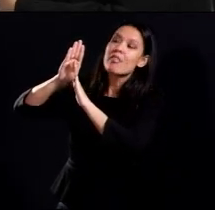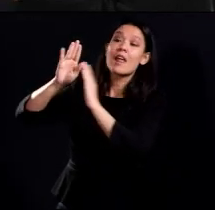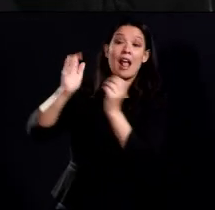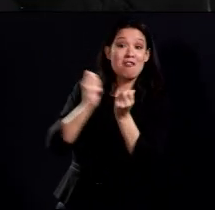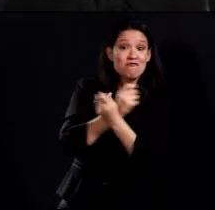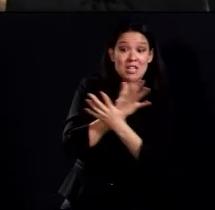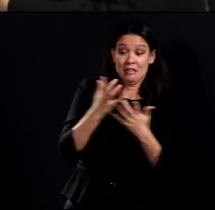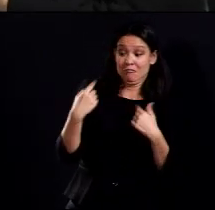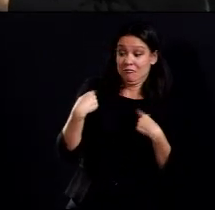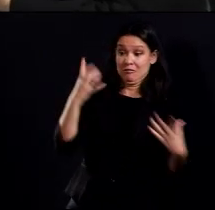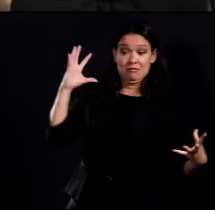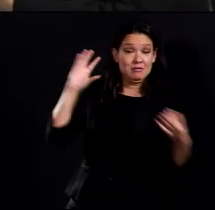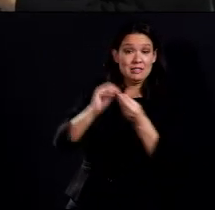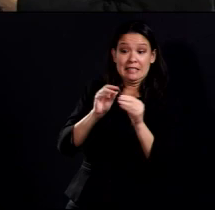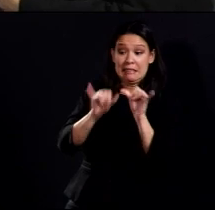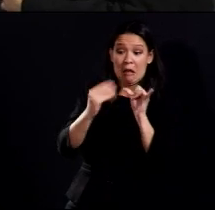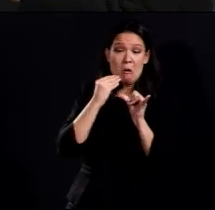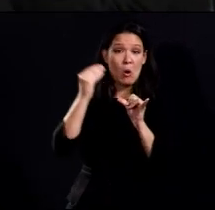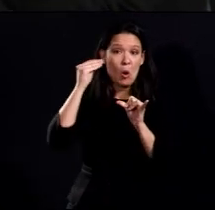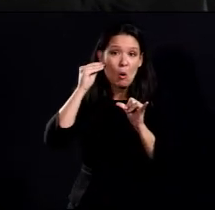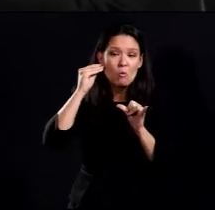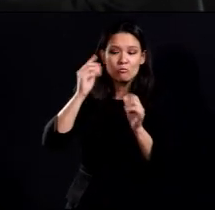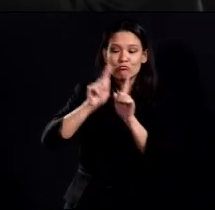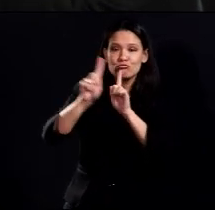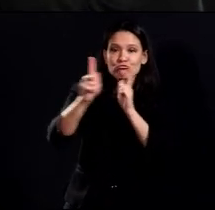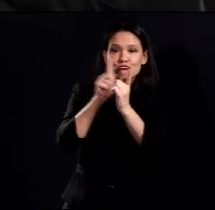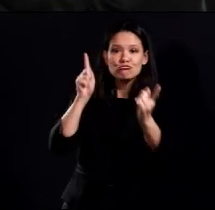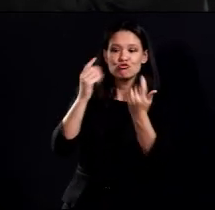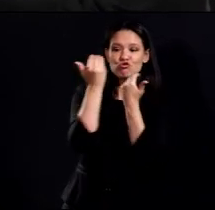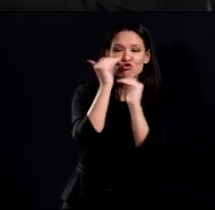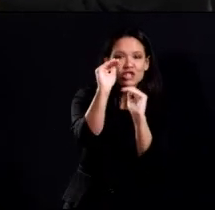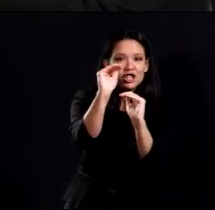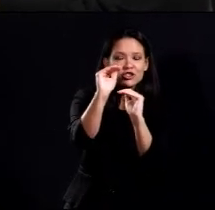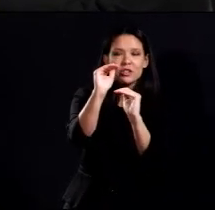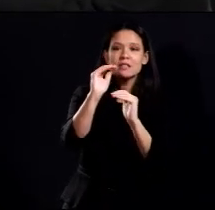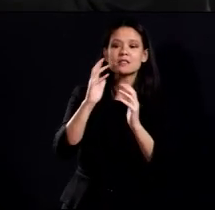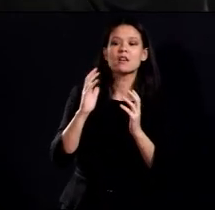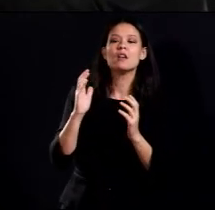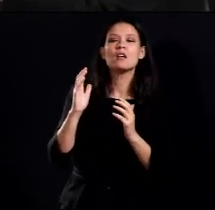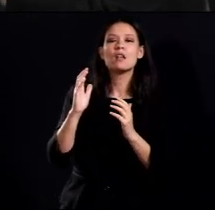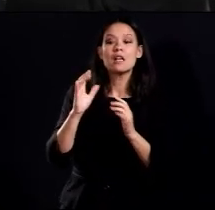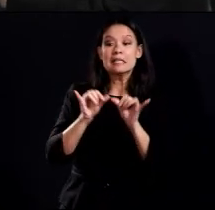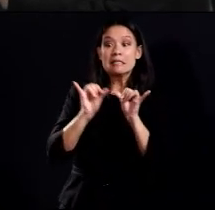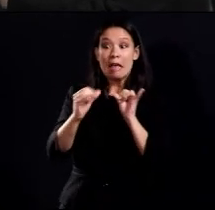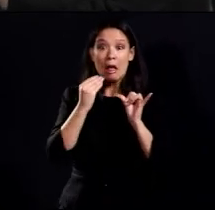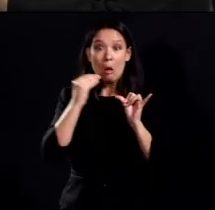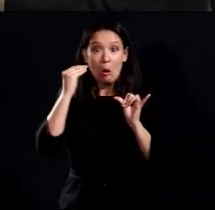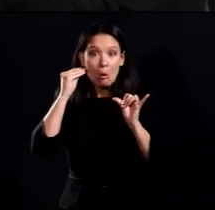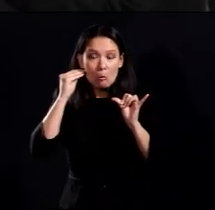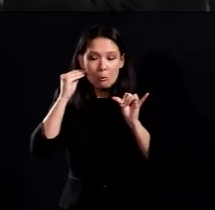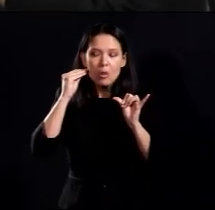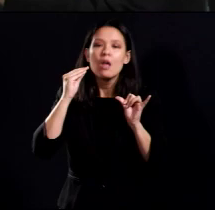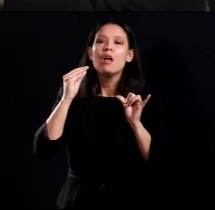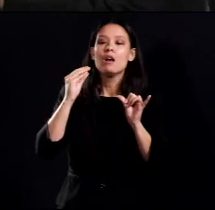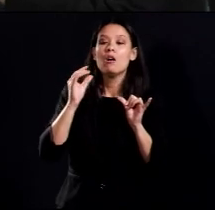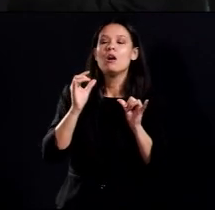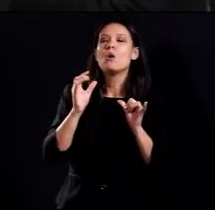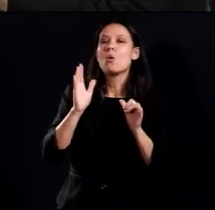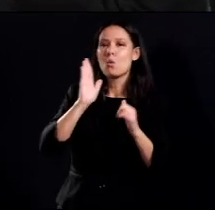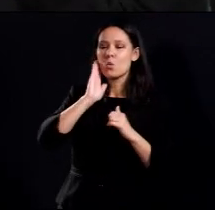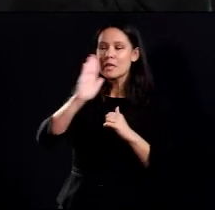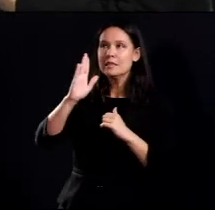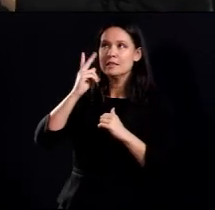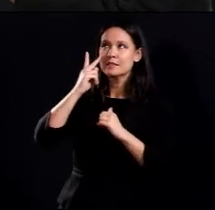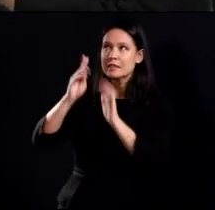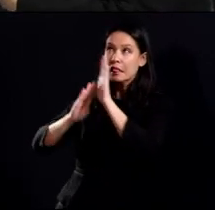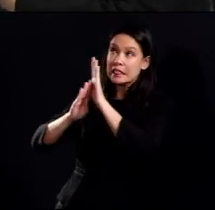measures that have been put into place with restrictions and social distancing and staying at home, with that we're